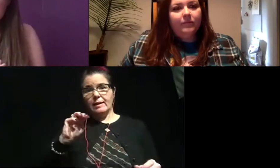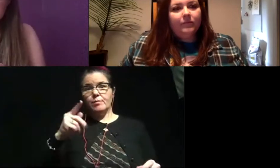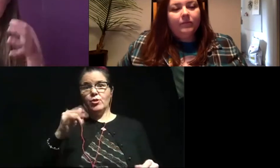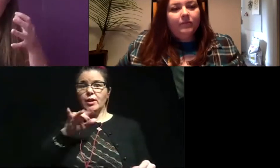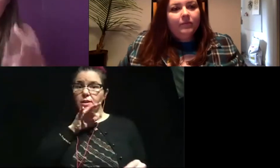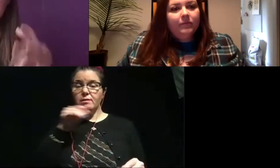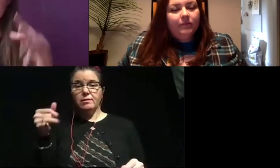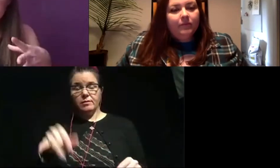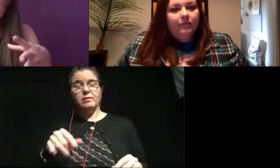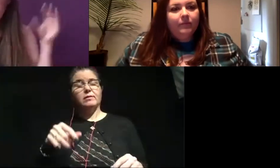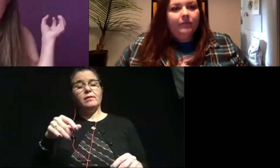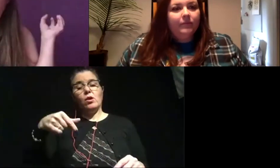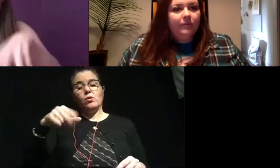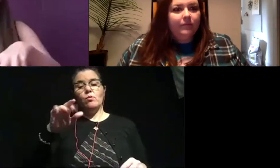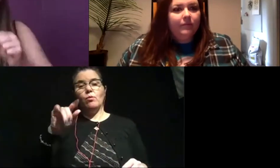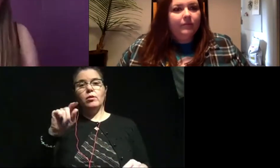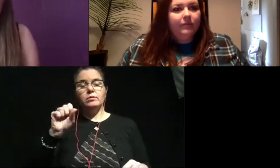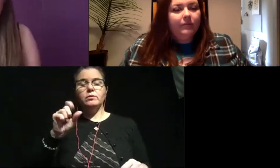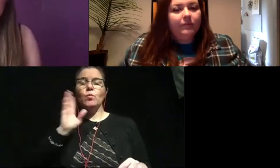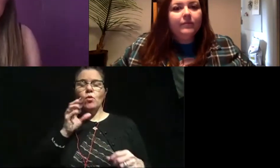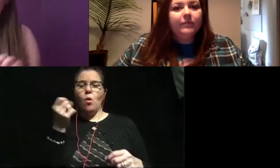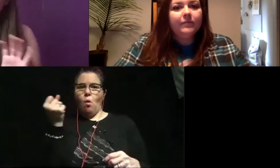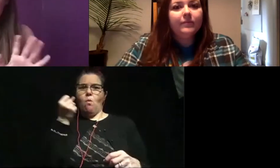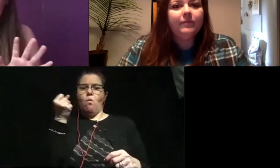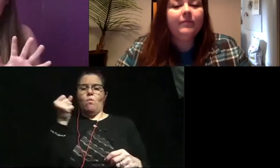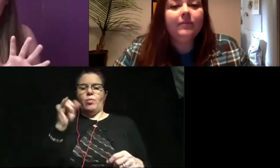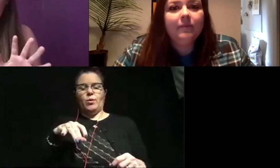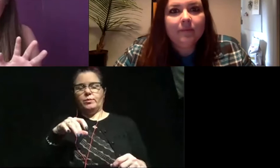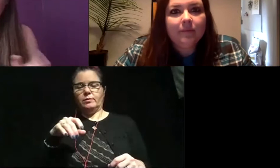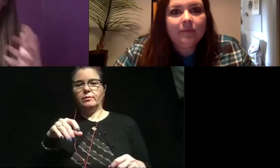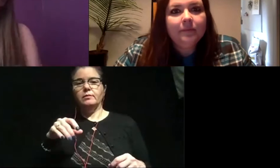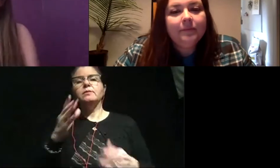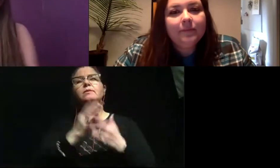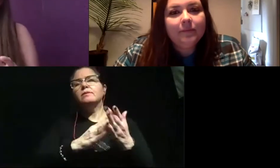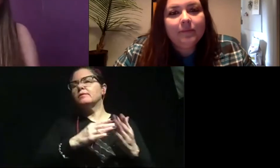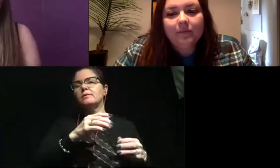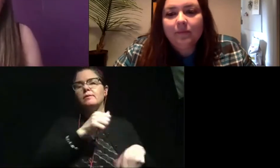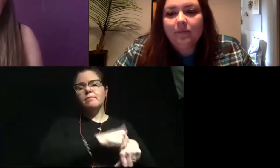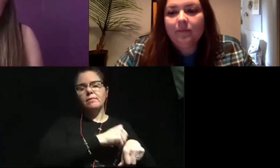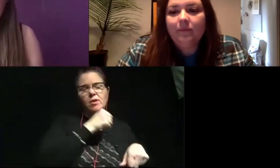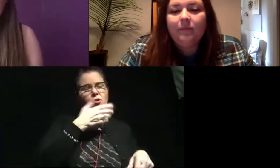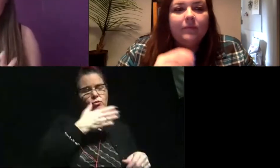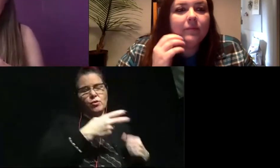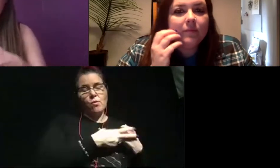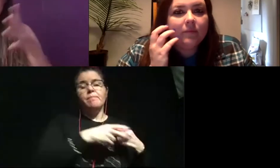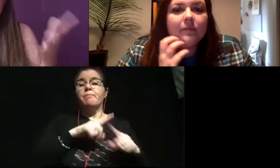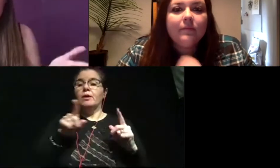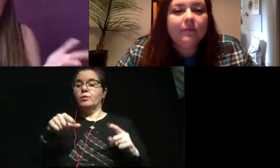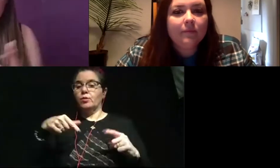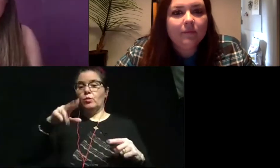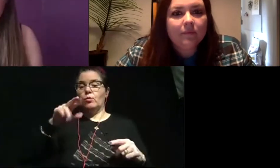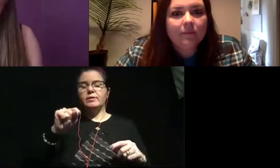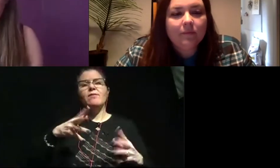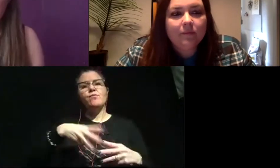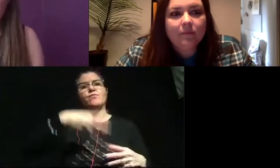Quartz is really good at holding these impurities. Some minerals aren't, some minerals are. So quartz has a rainbow of